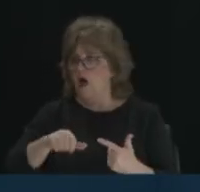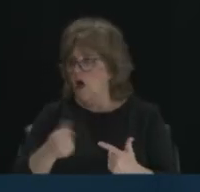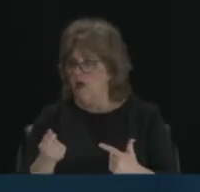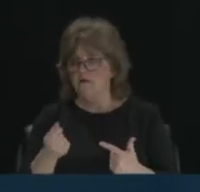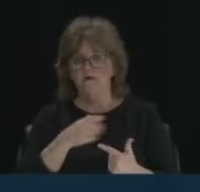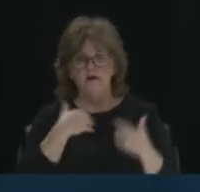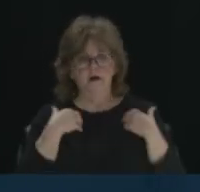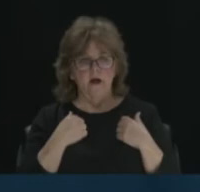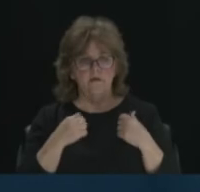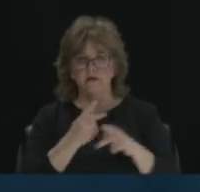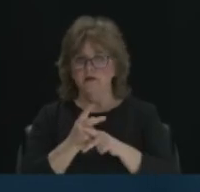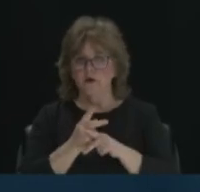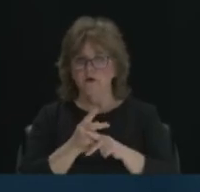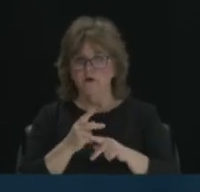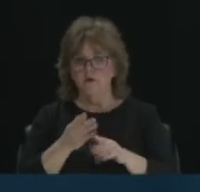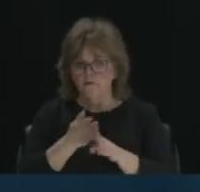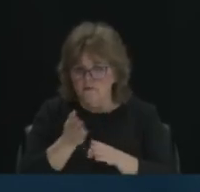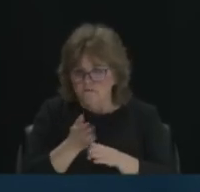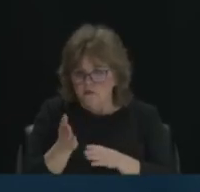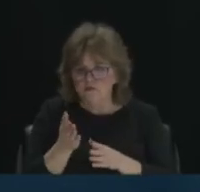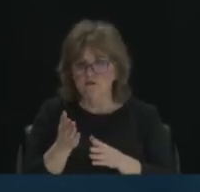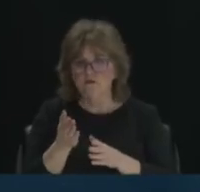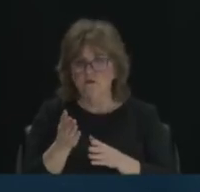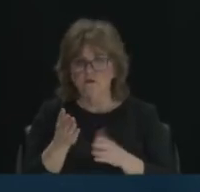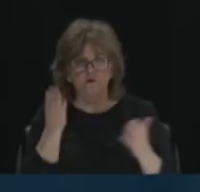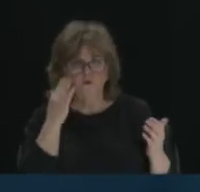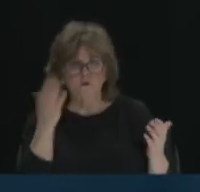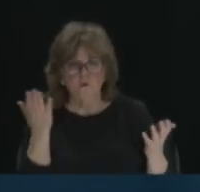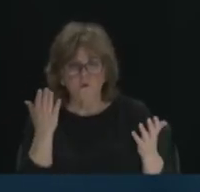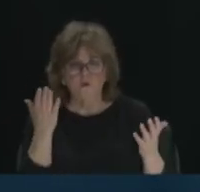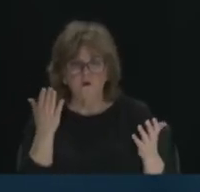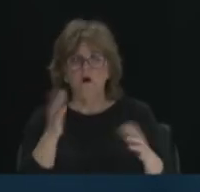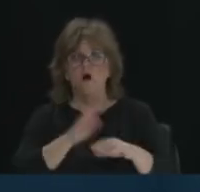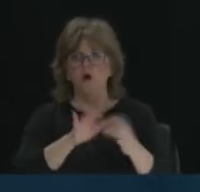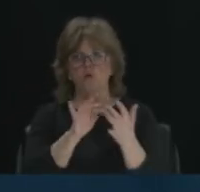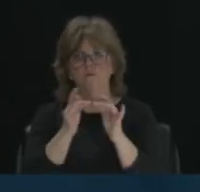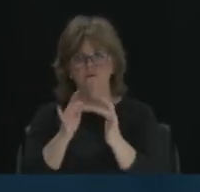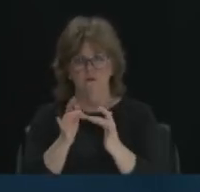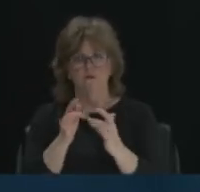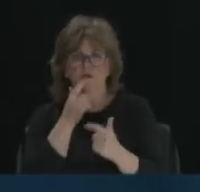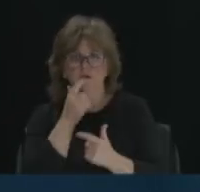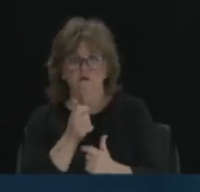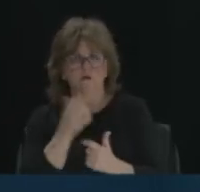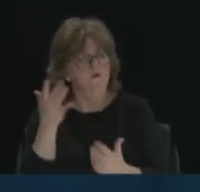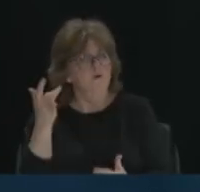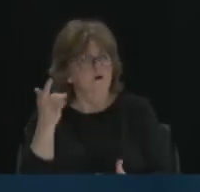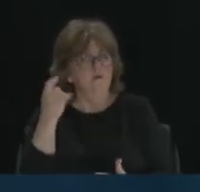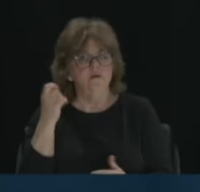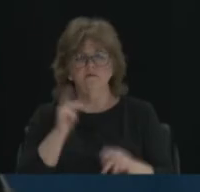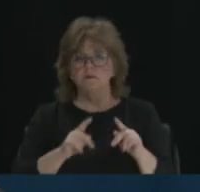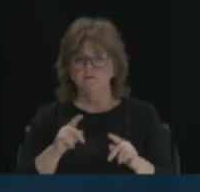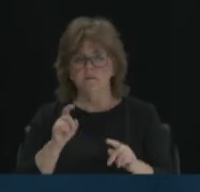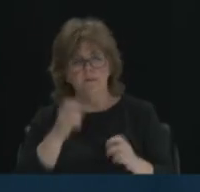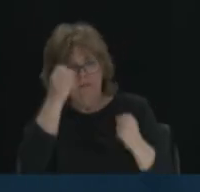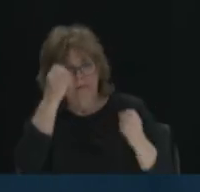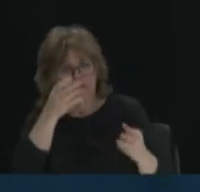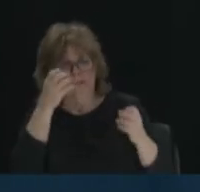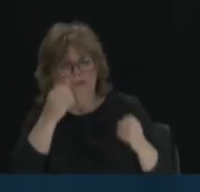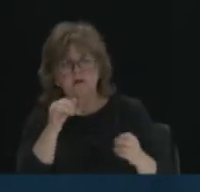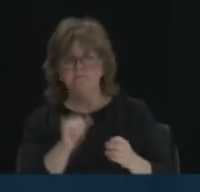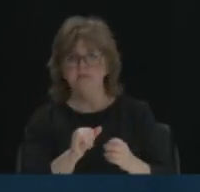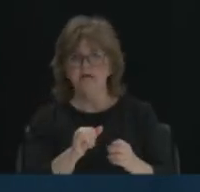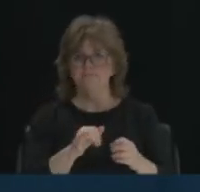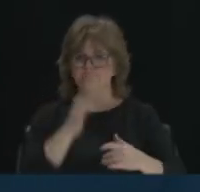health care professionals. And if anybody want to view what that was, it's right on our website. You because we wanted to make certain that people understood about this disease.